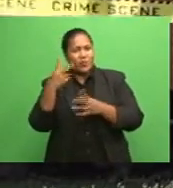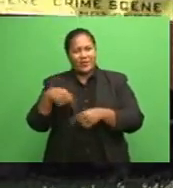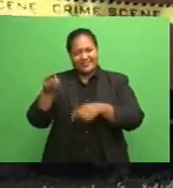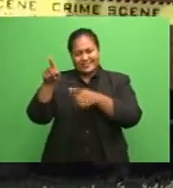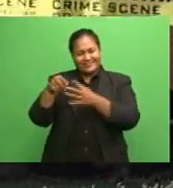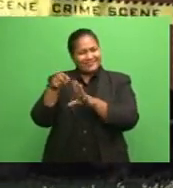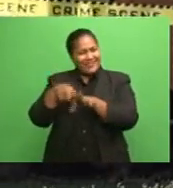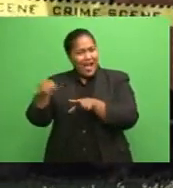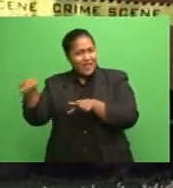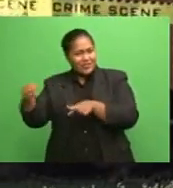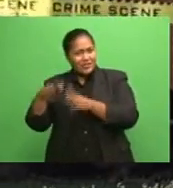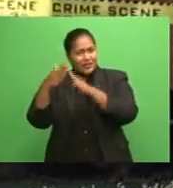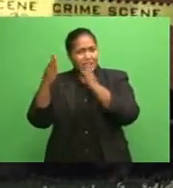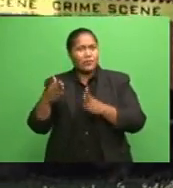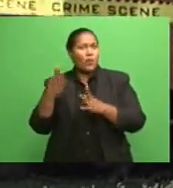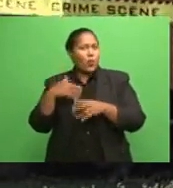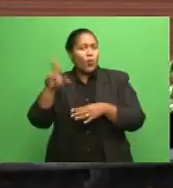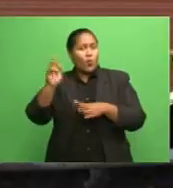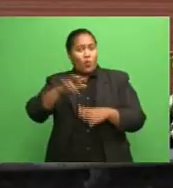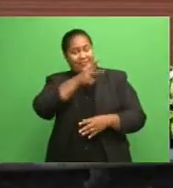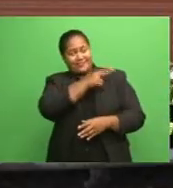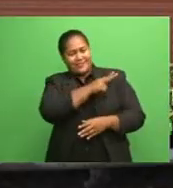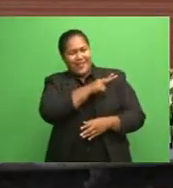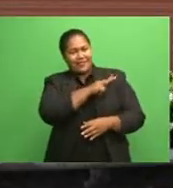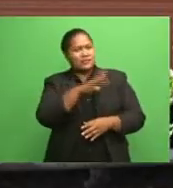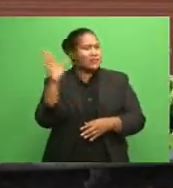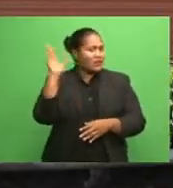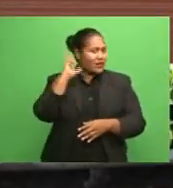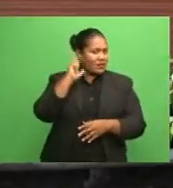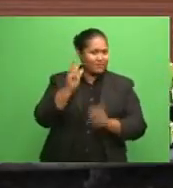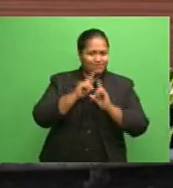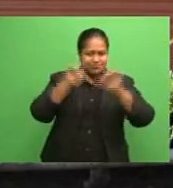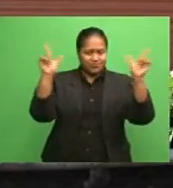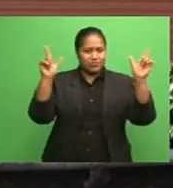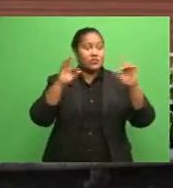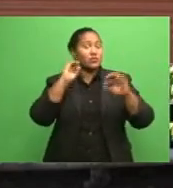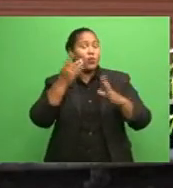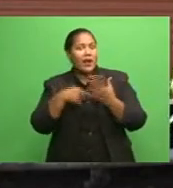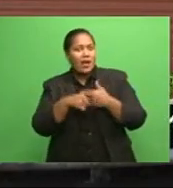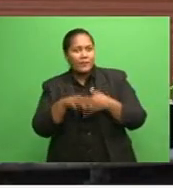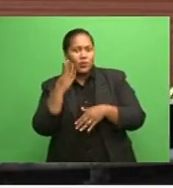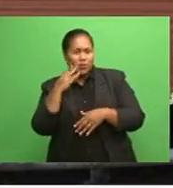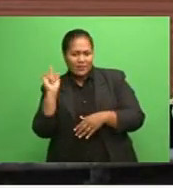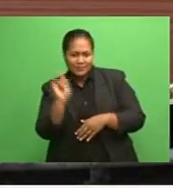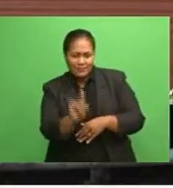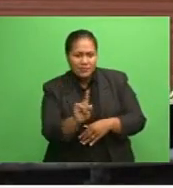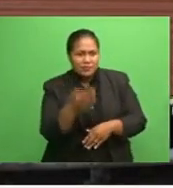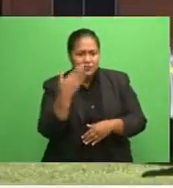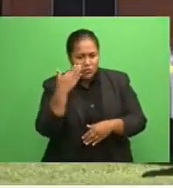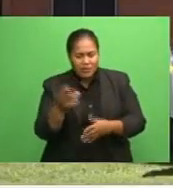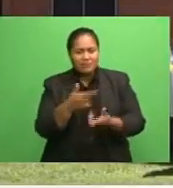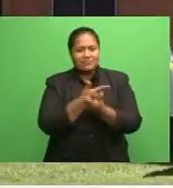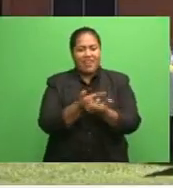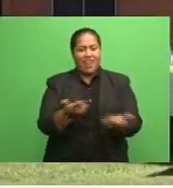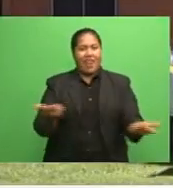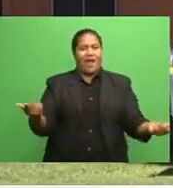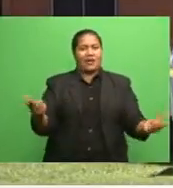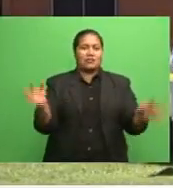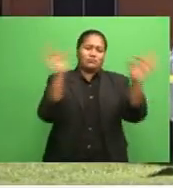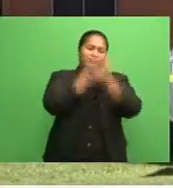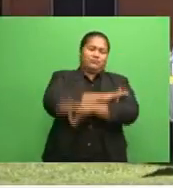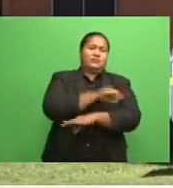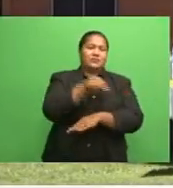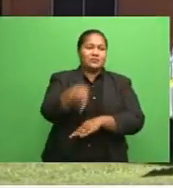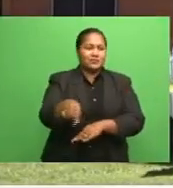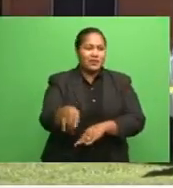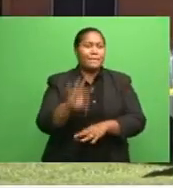when the landlord heard her screaming. Upon inquiring, the landlord found her lying unconscious at the door. There were visible stab wounds